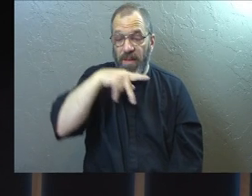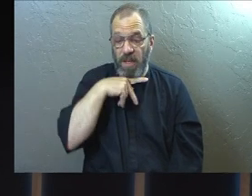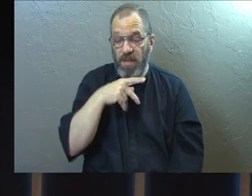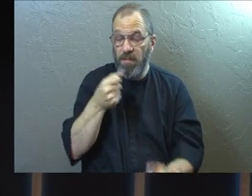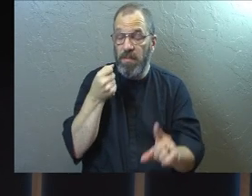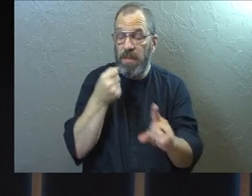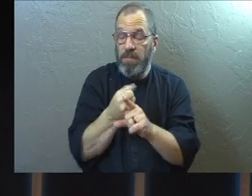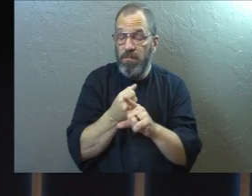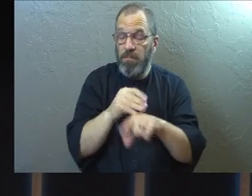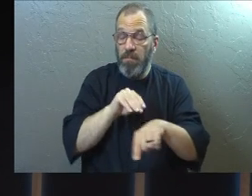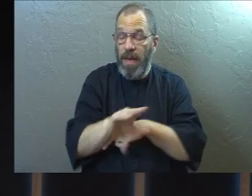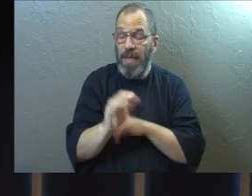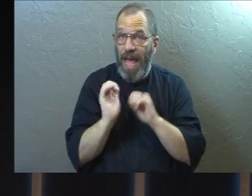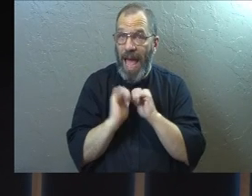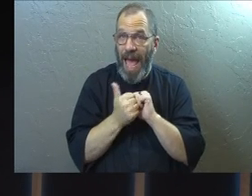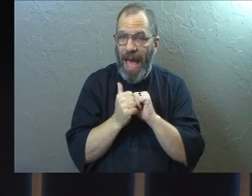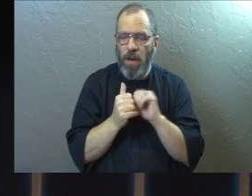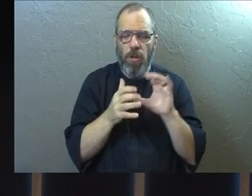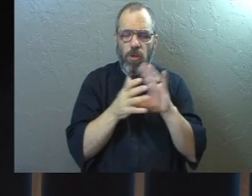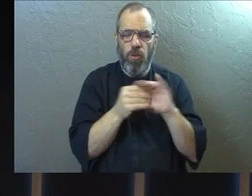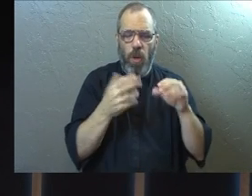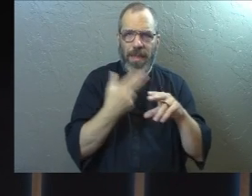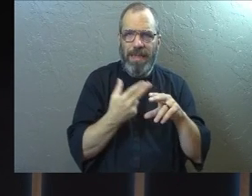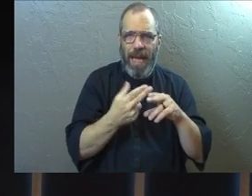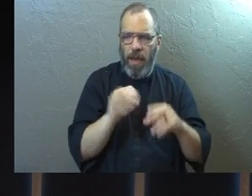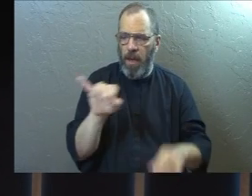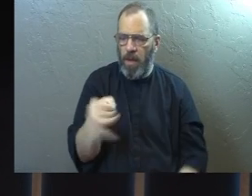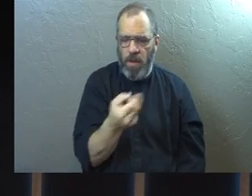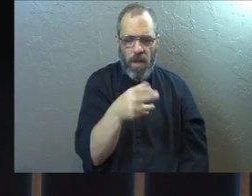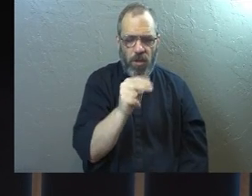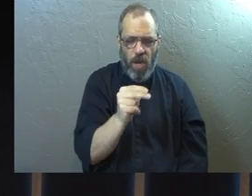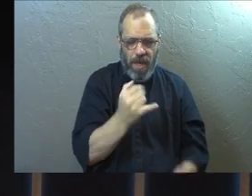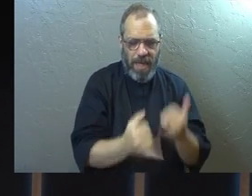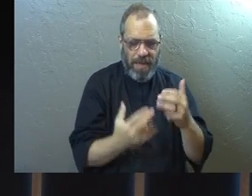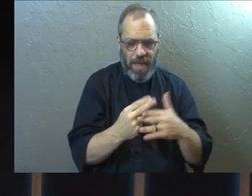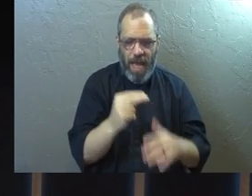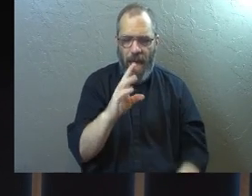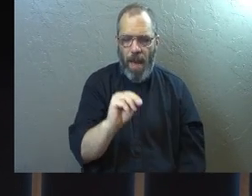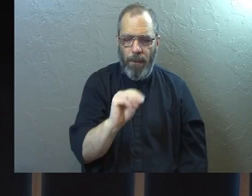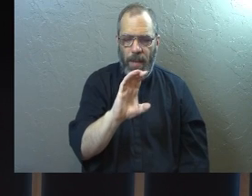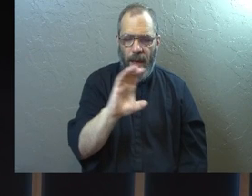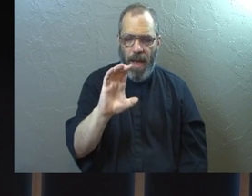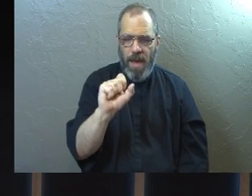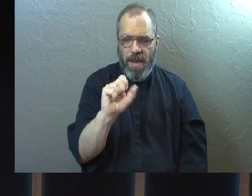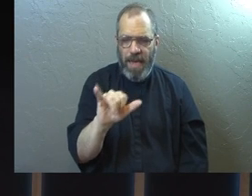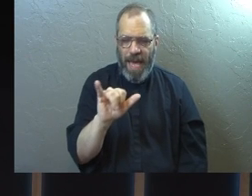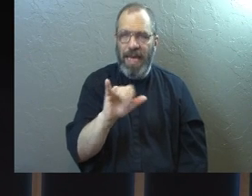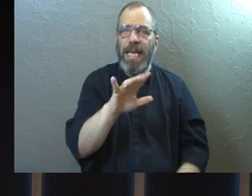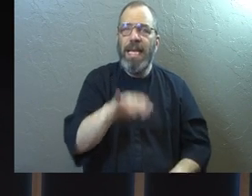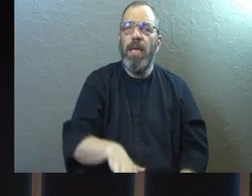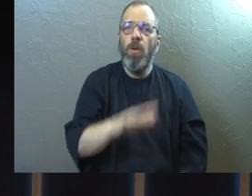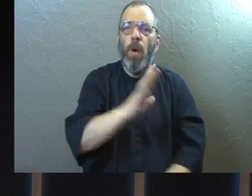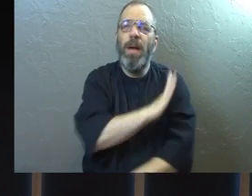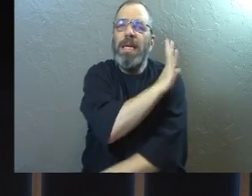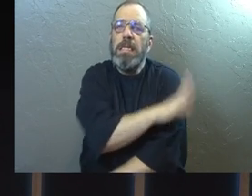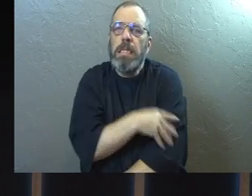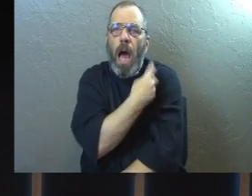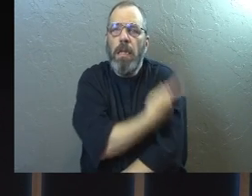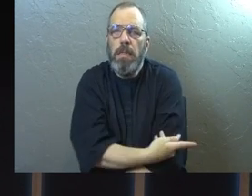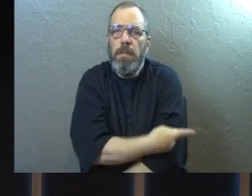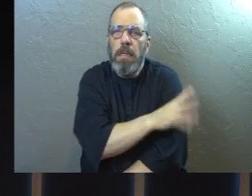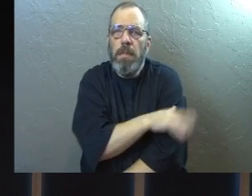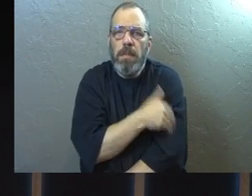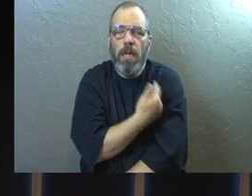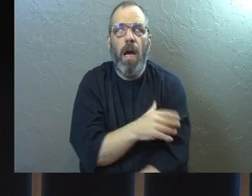you. And I'm going to do it through the story of a gentleman named John McKay. John McKay grew up in Scotland. And